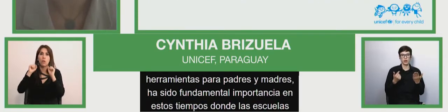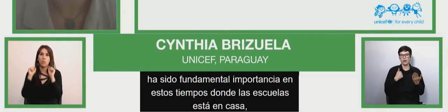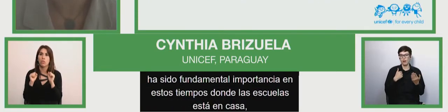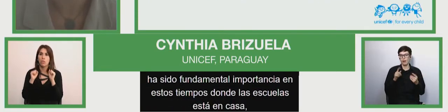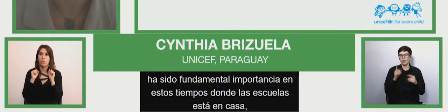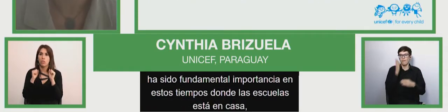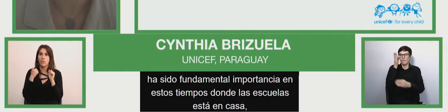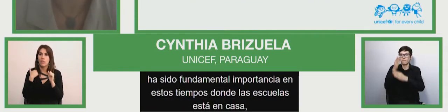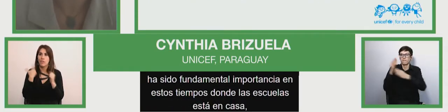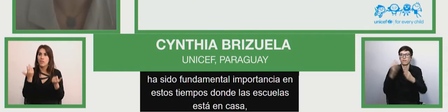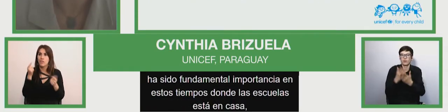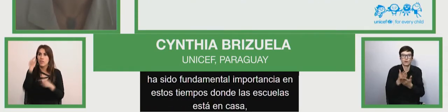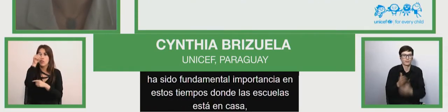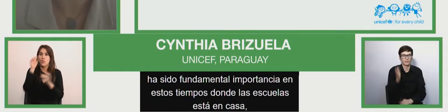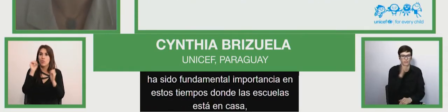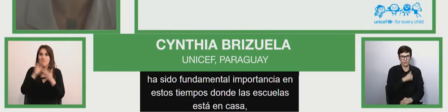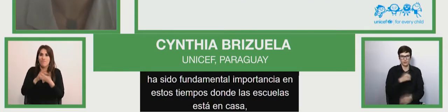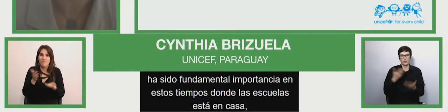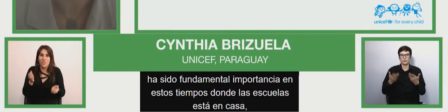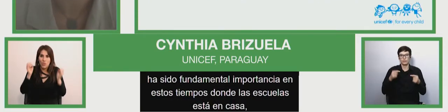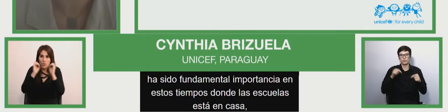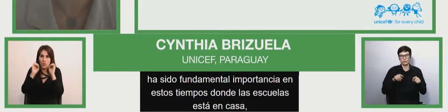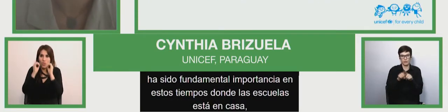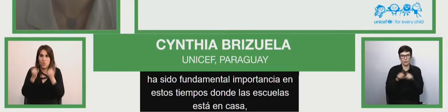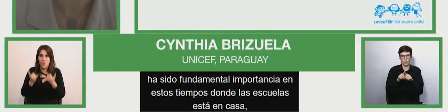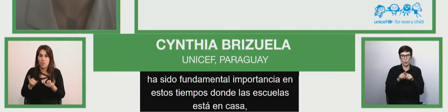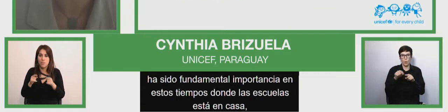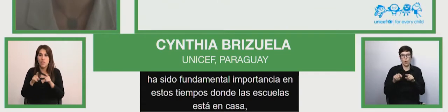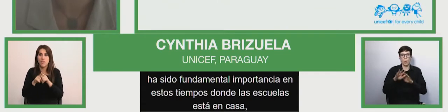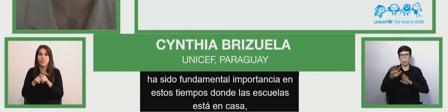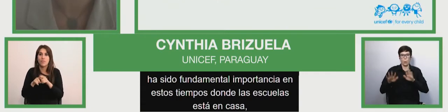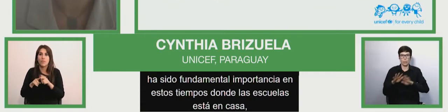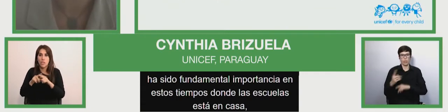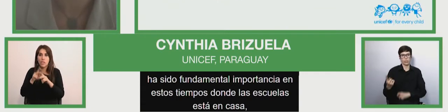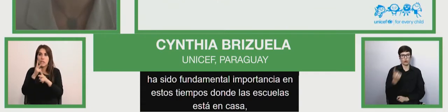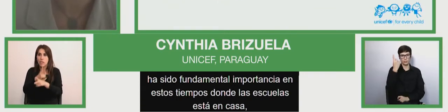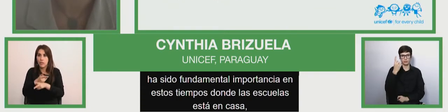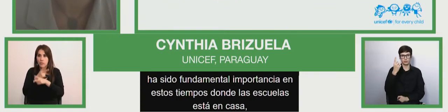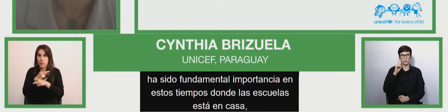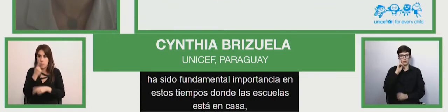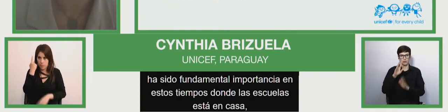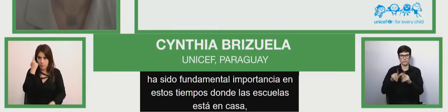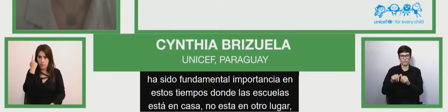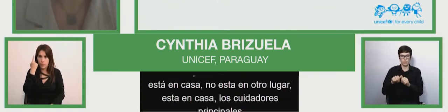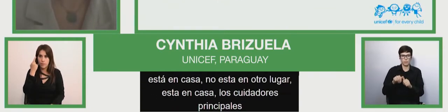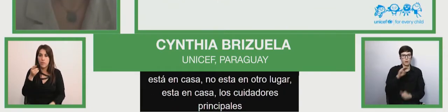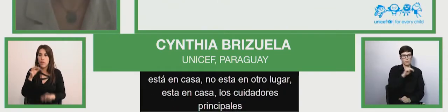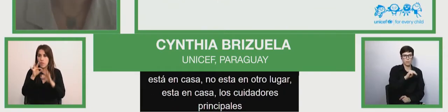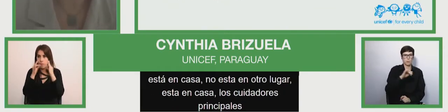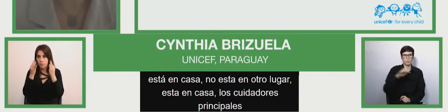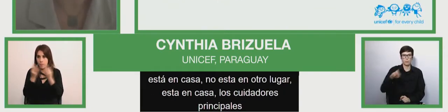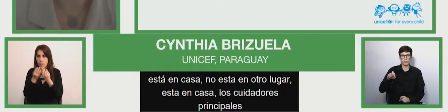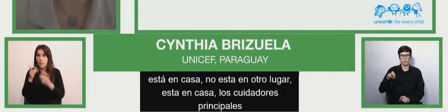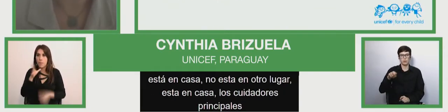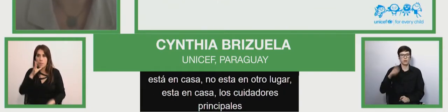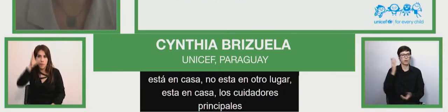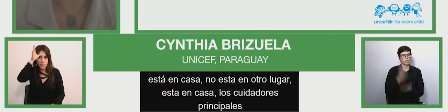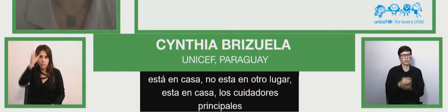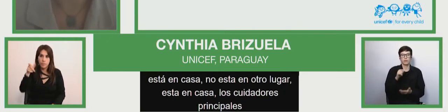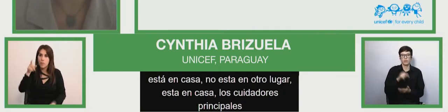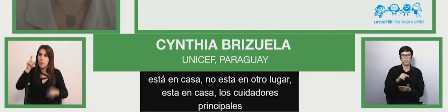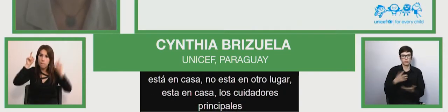so carers main carers families mothers and fathers have to use